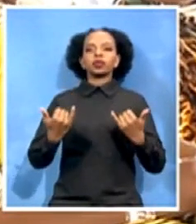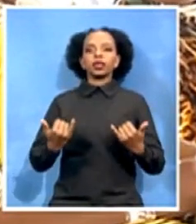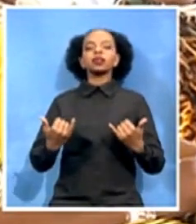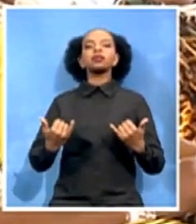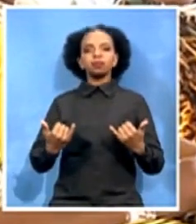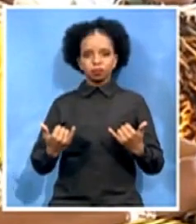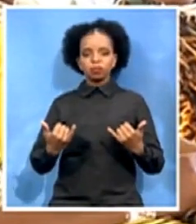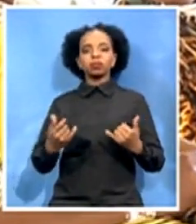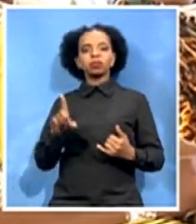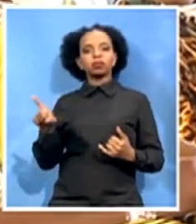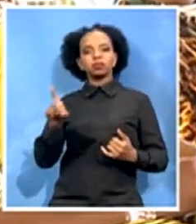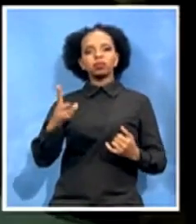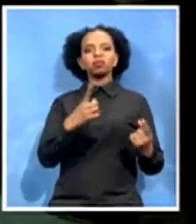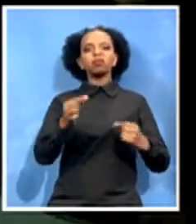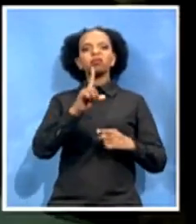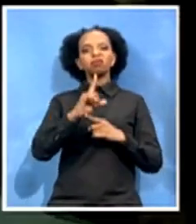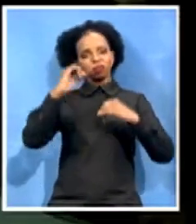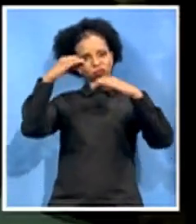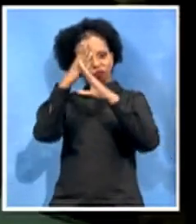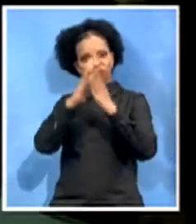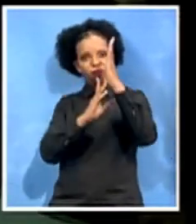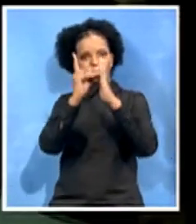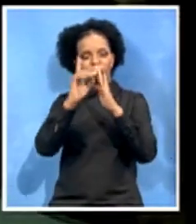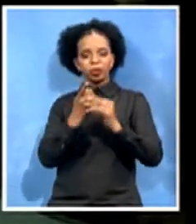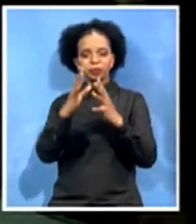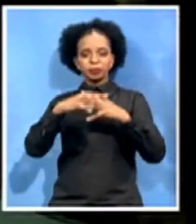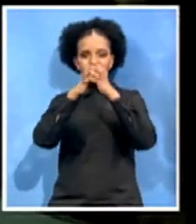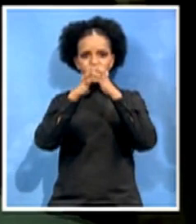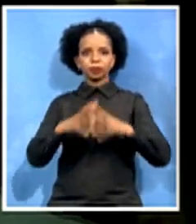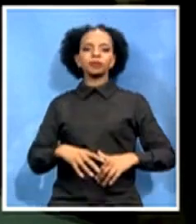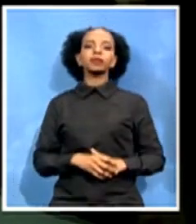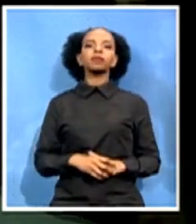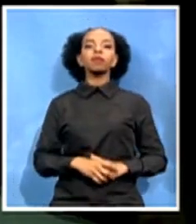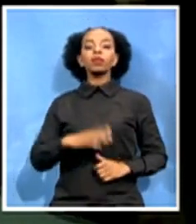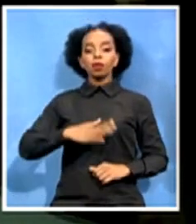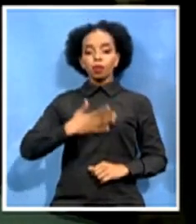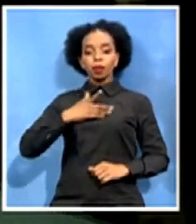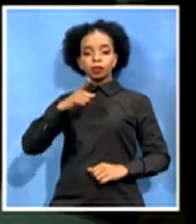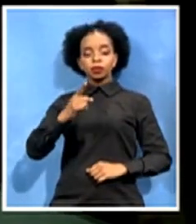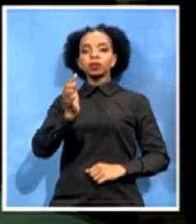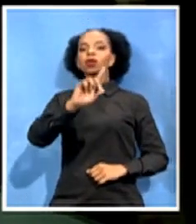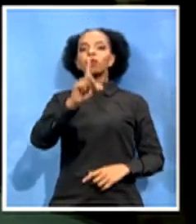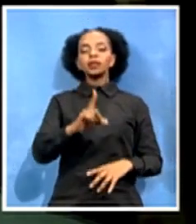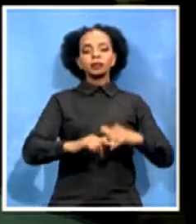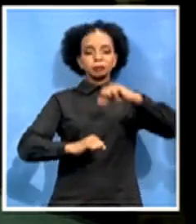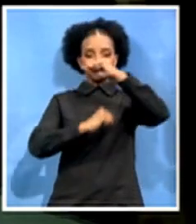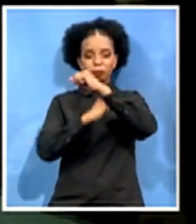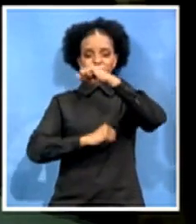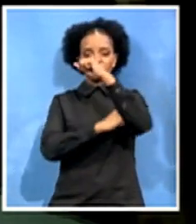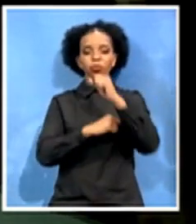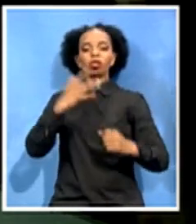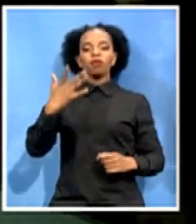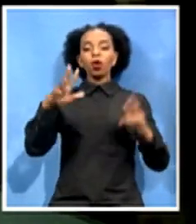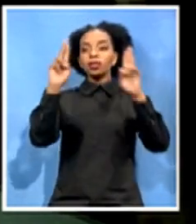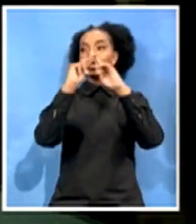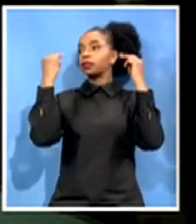the institution of traditional leadership to be the anchors of that nation building and to ensure that